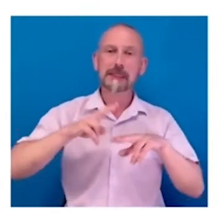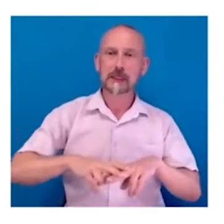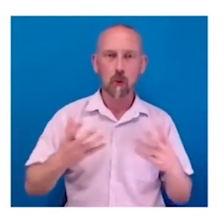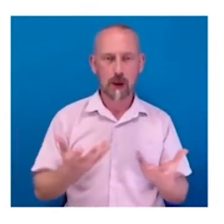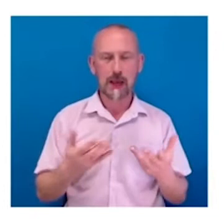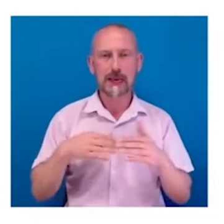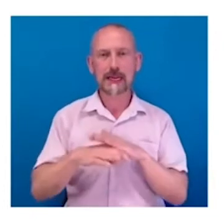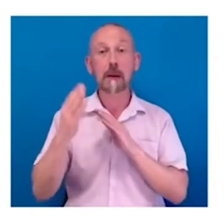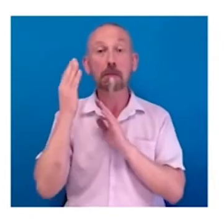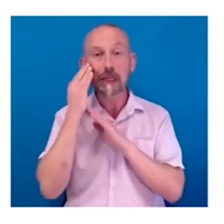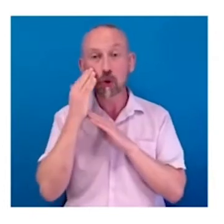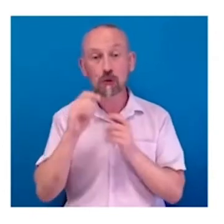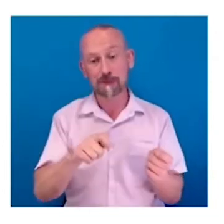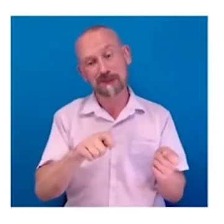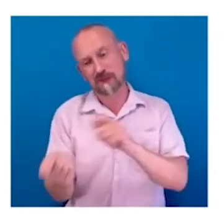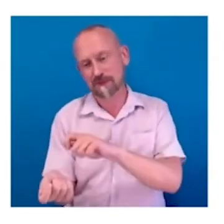to be half the world at the minute.